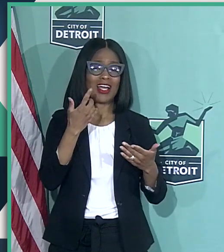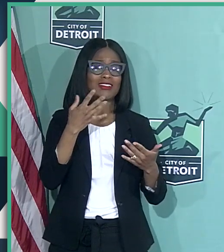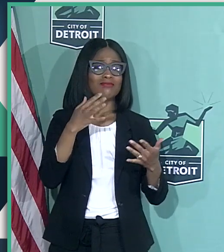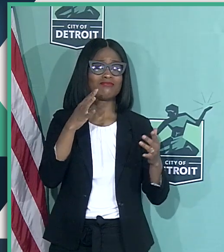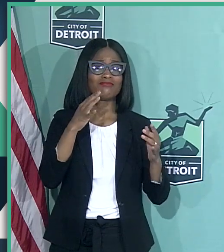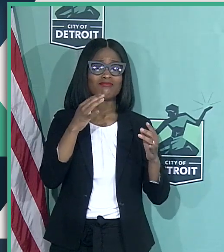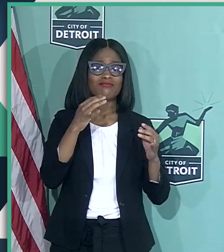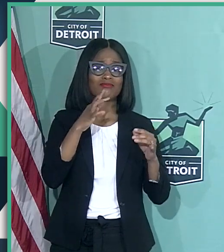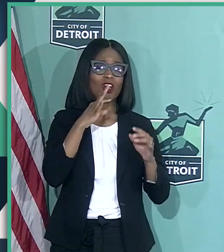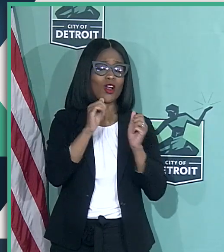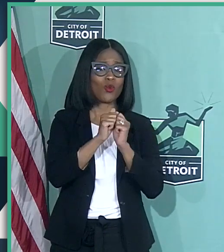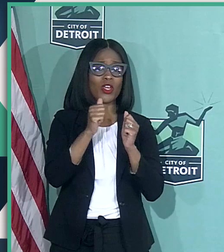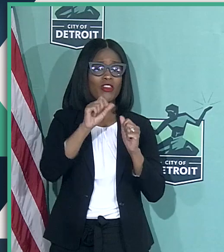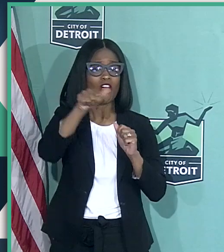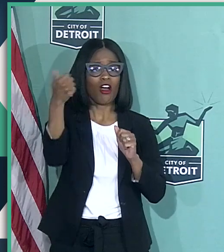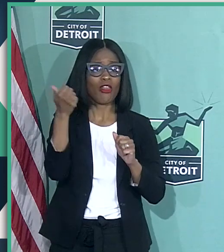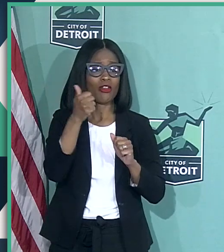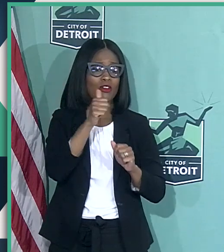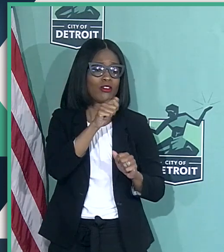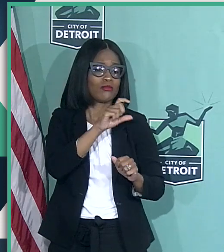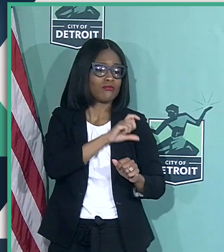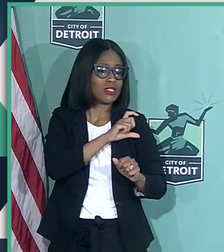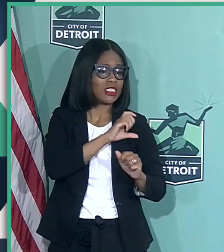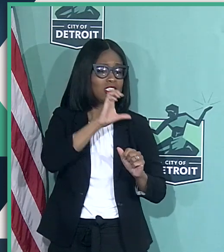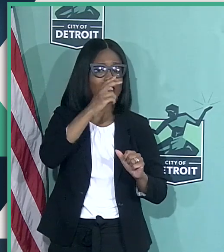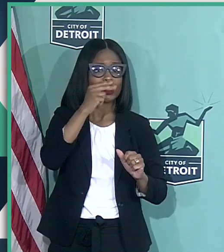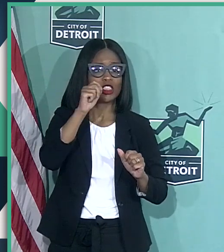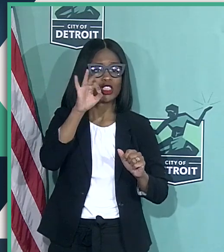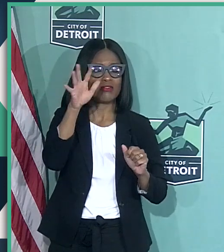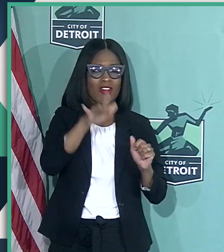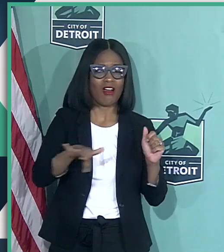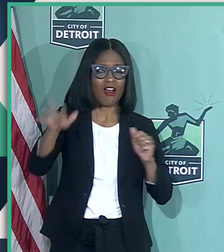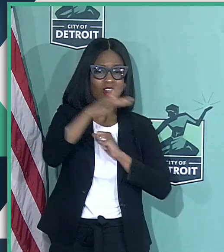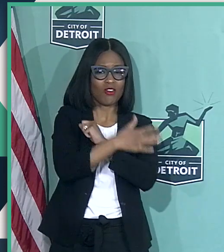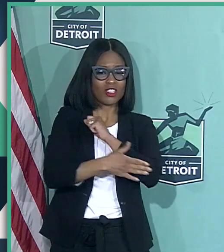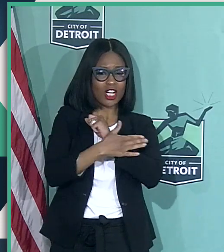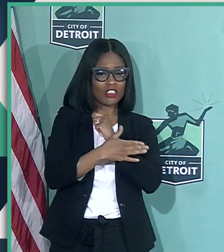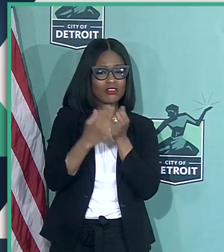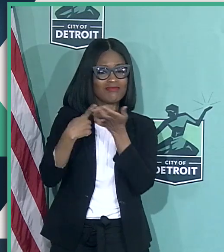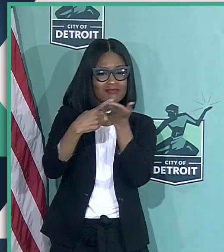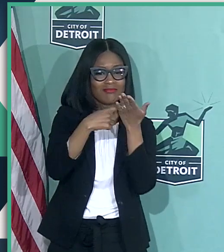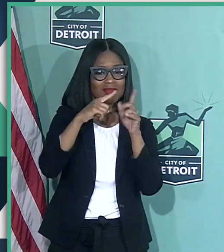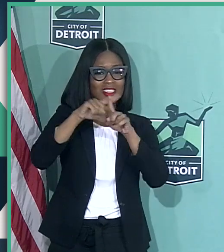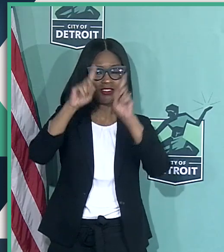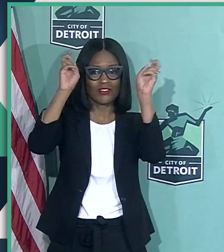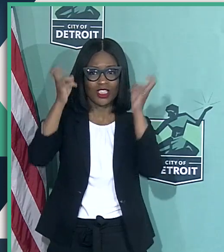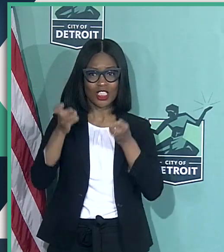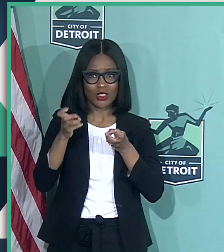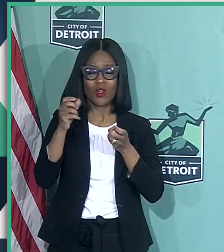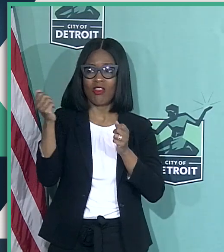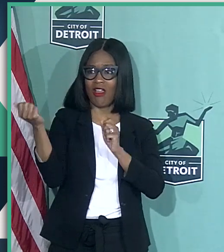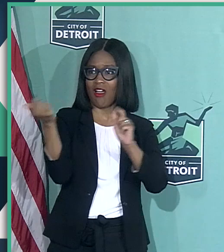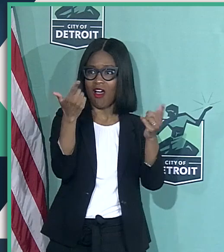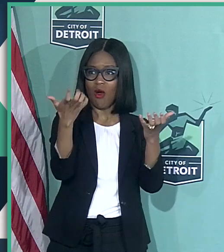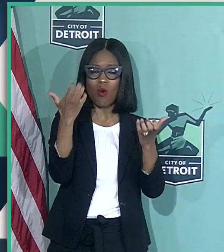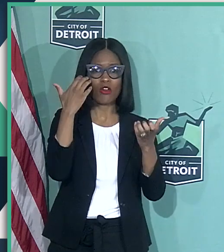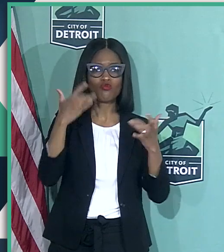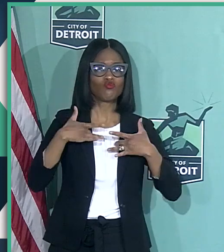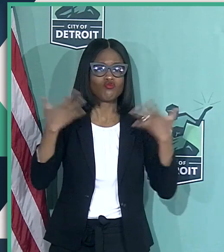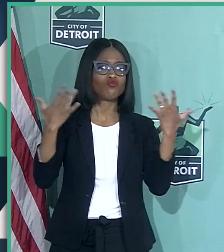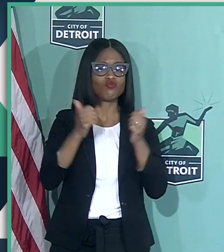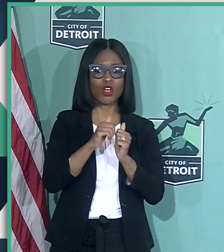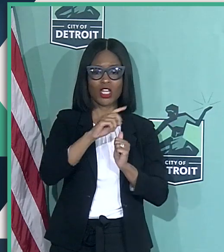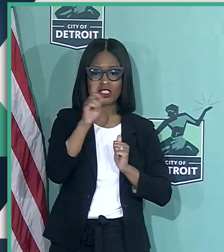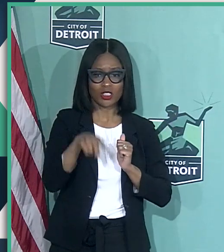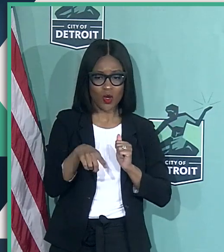usually once a week, talk about a variety of issues. And they all want to know what's going on in Detroit. You might